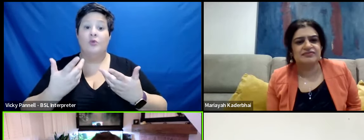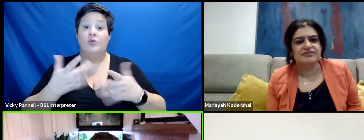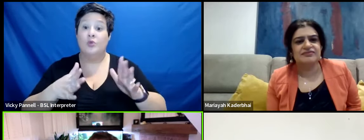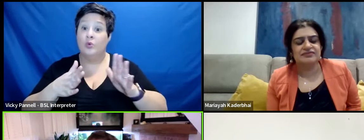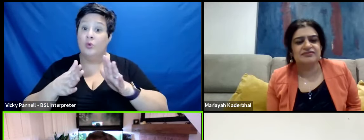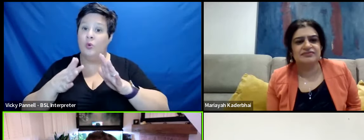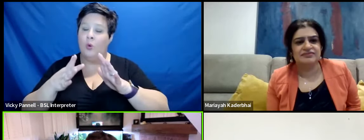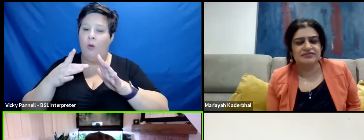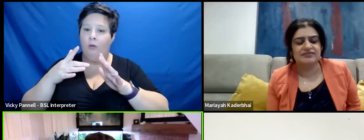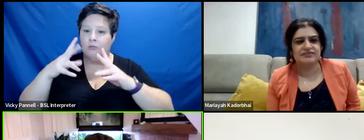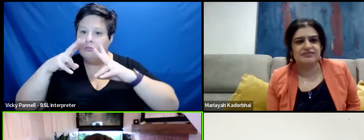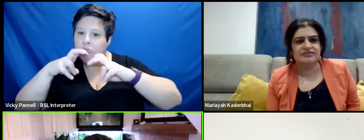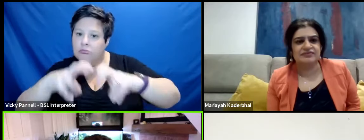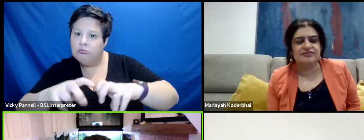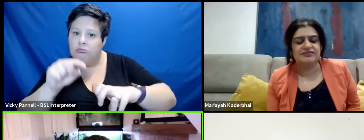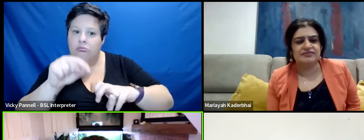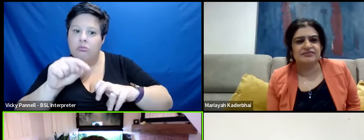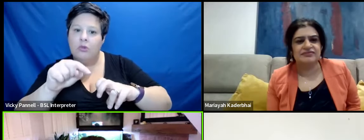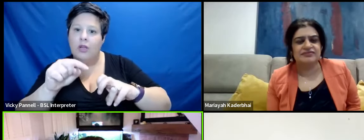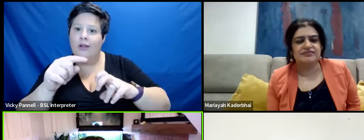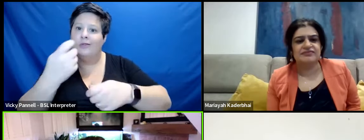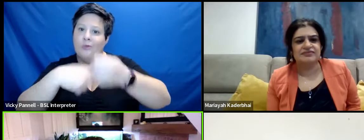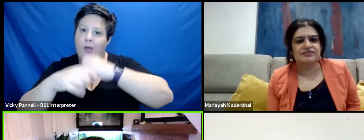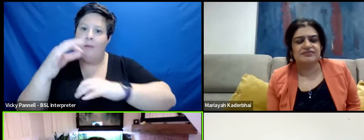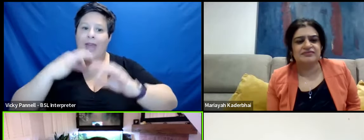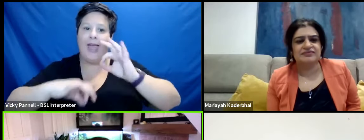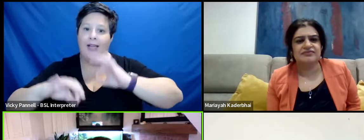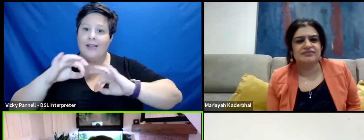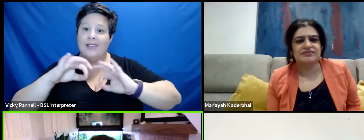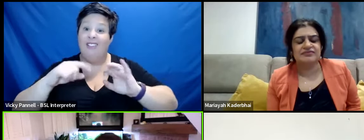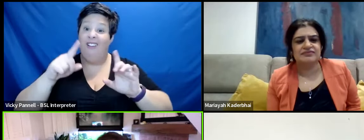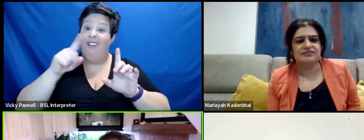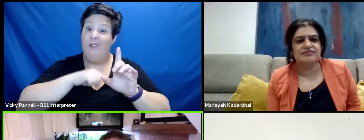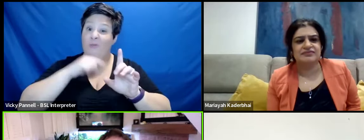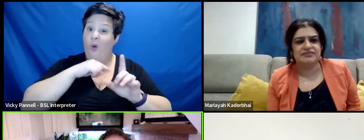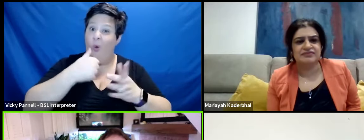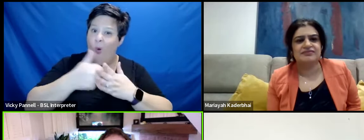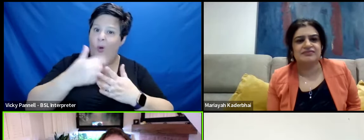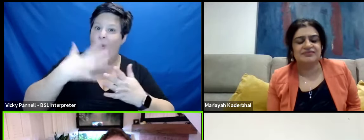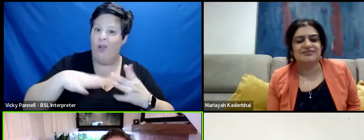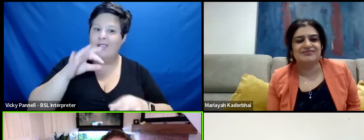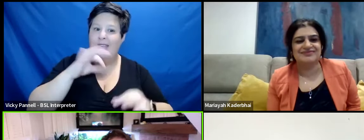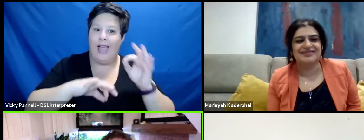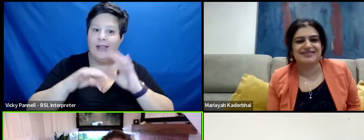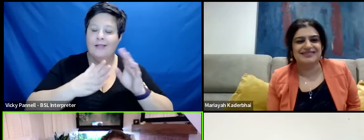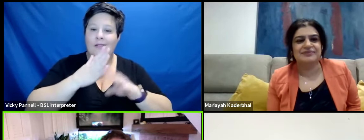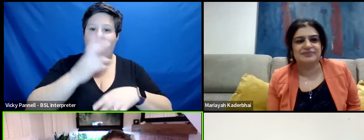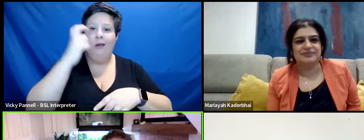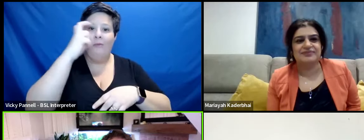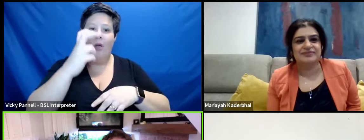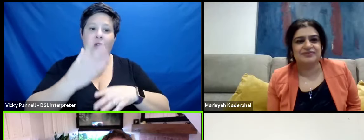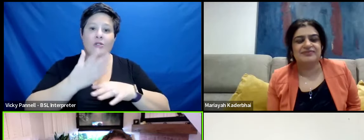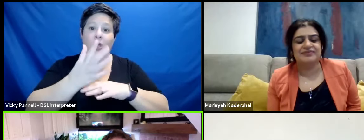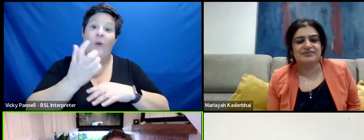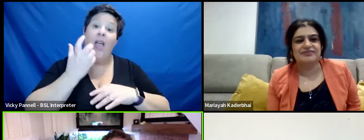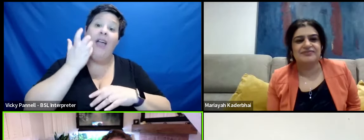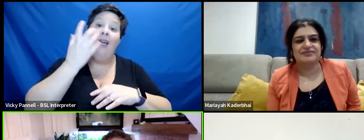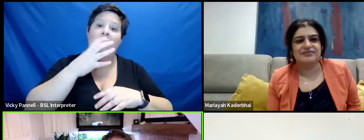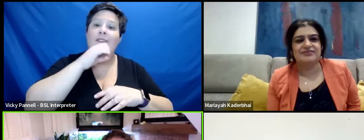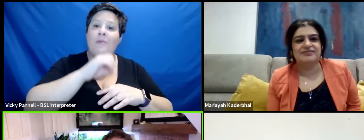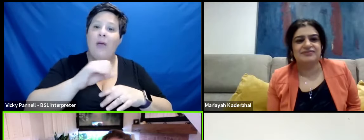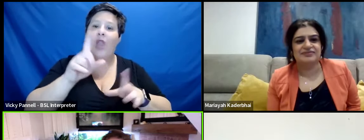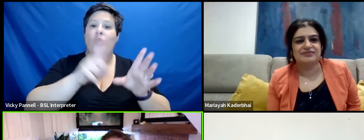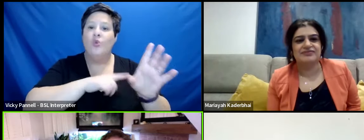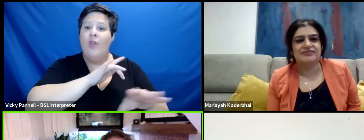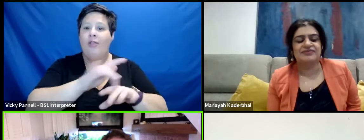down that road of being of being an actor a young lad that wanted to act and getting on a bus and going to the everyman youth theatres you know what I mean